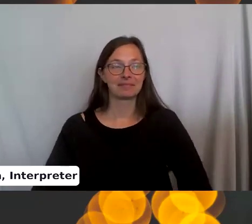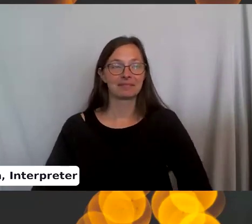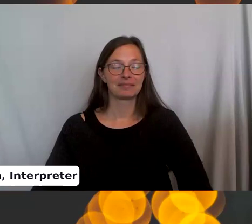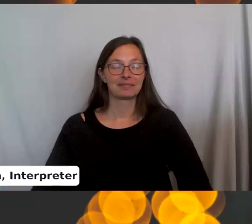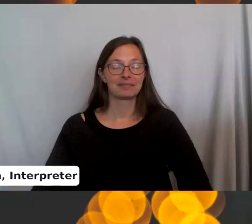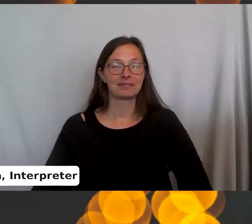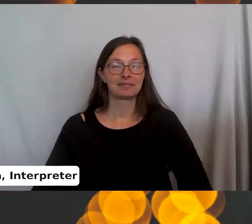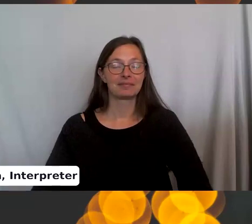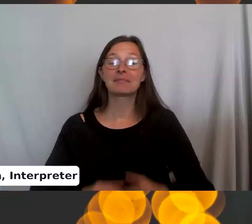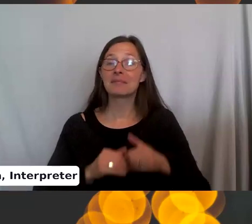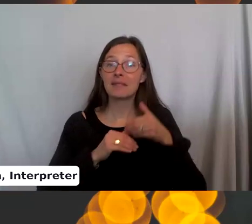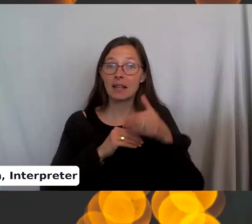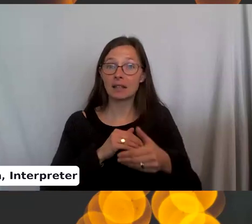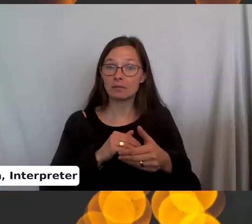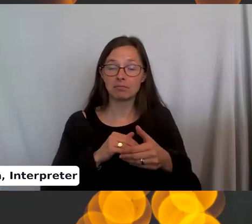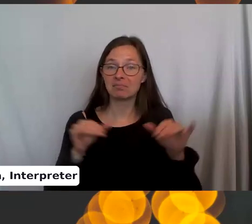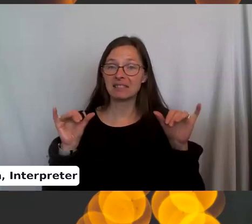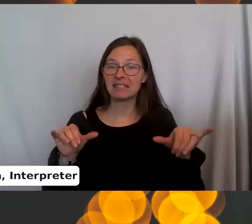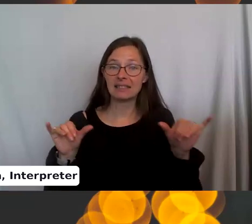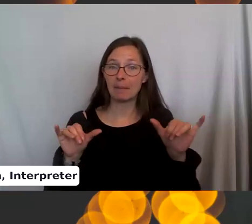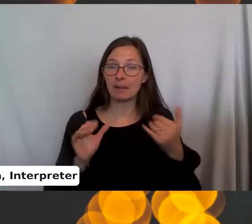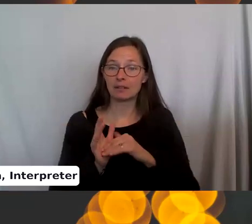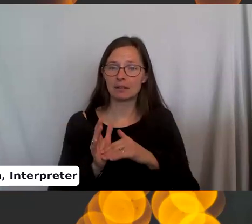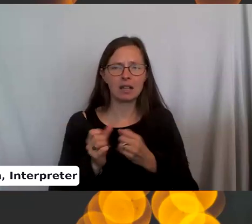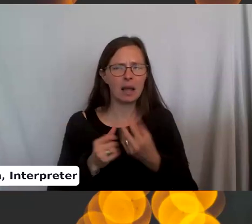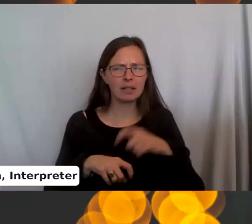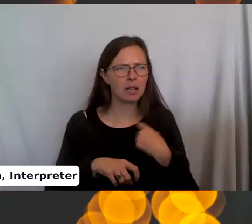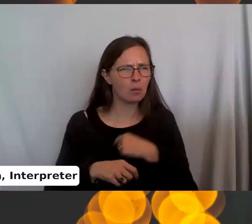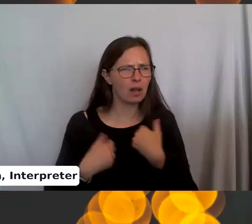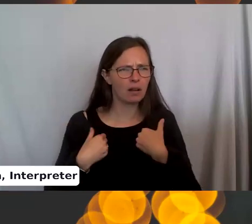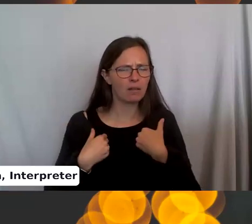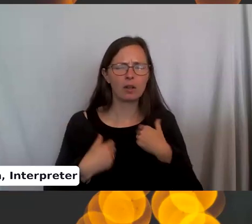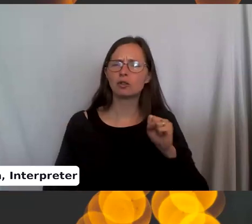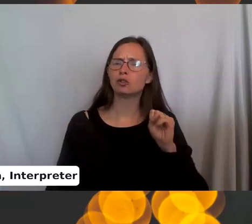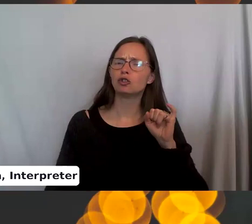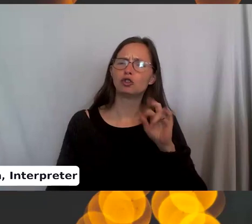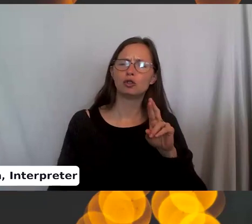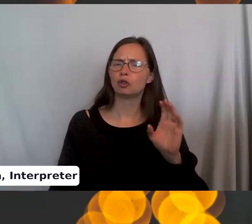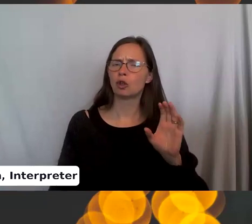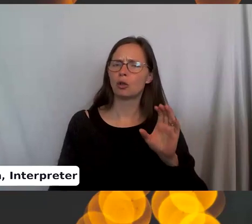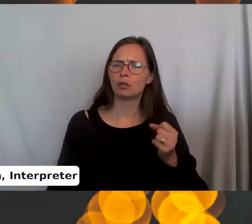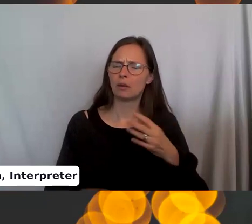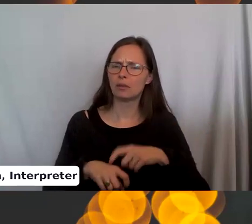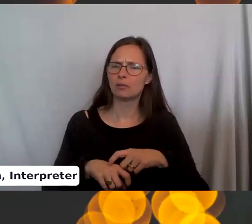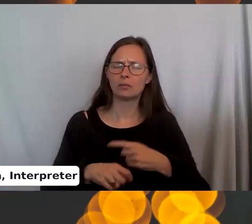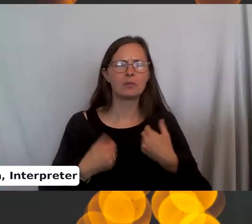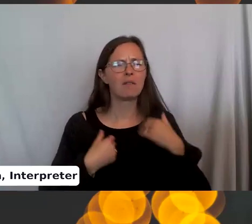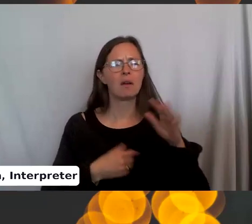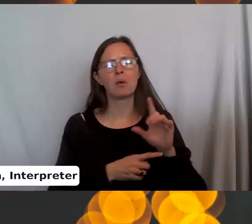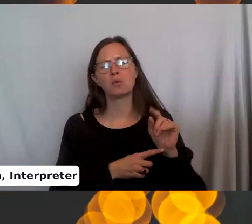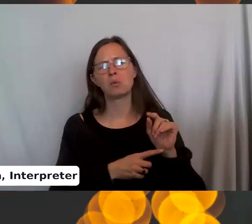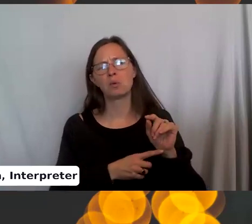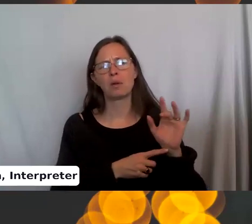Now the next row, you just do the same thing. How much time do we have, Sir Charles? You have approximately 20 to